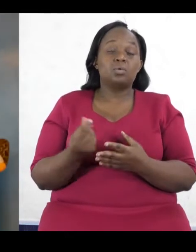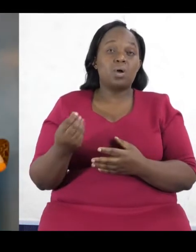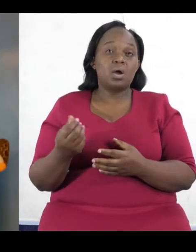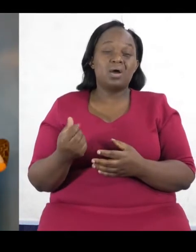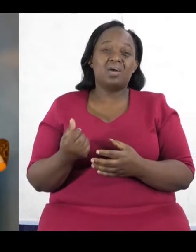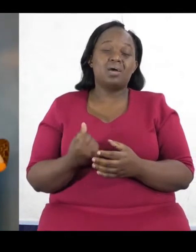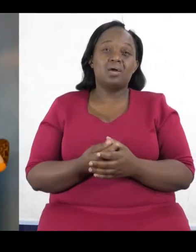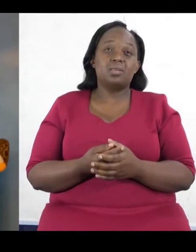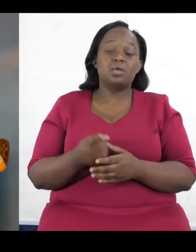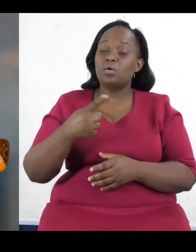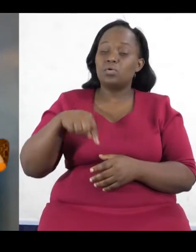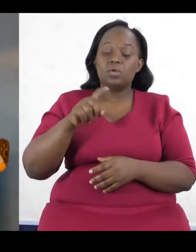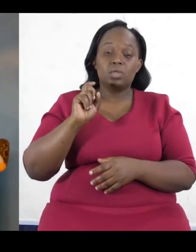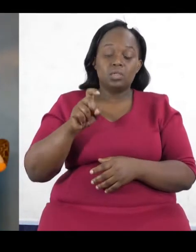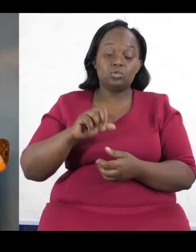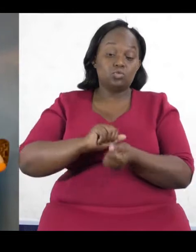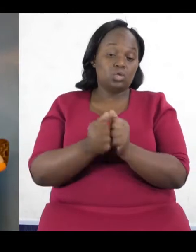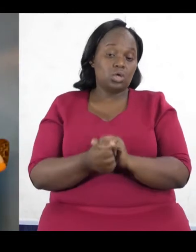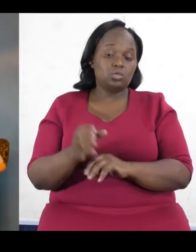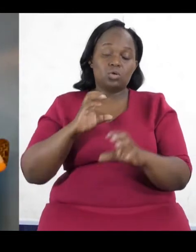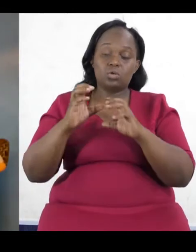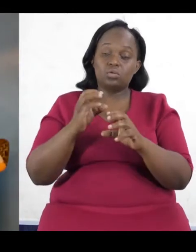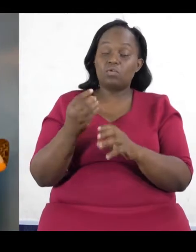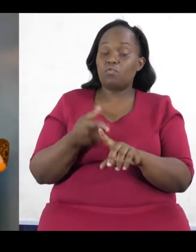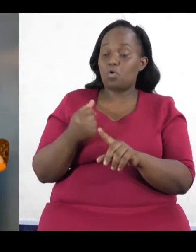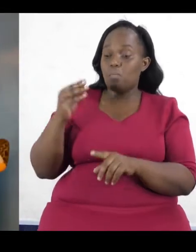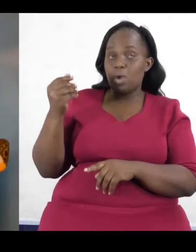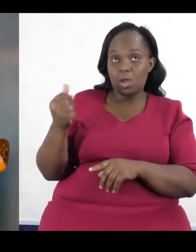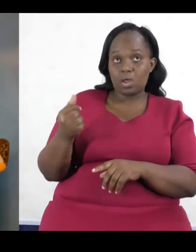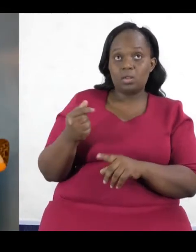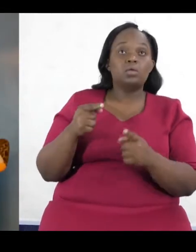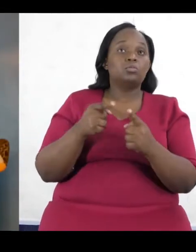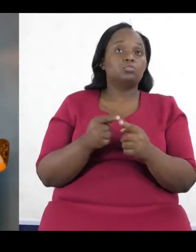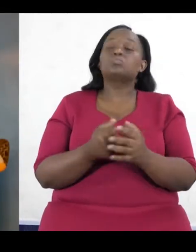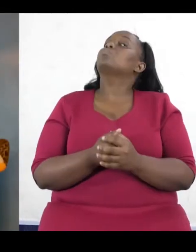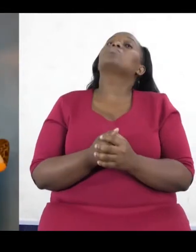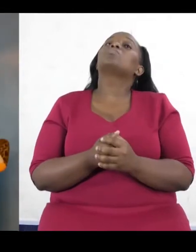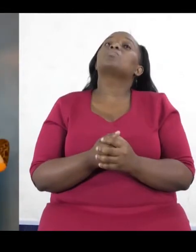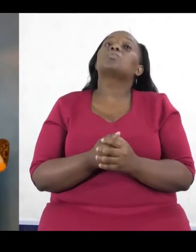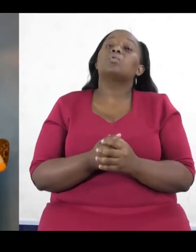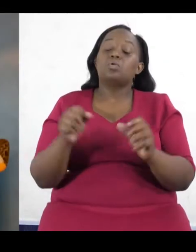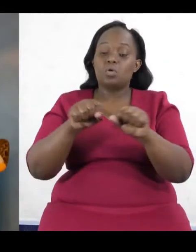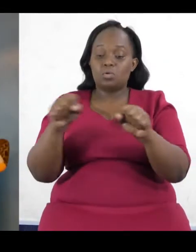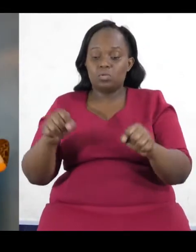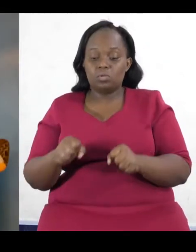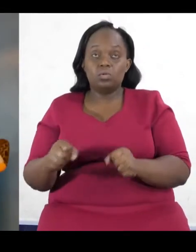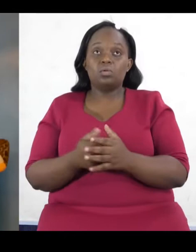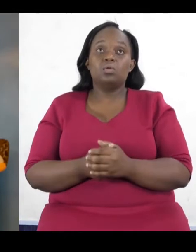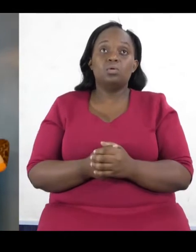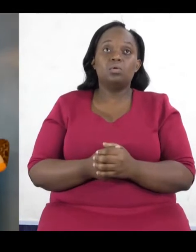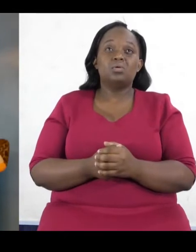from money to, you know, strategy. You know, public policy and what you want to do.